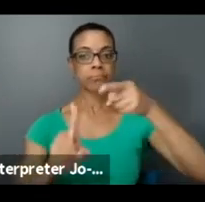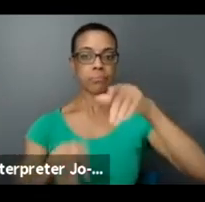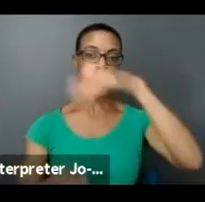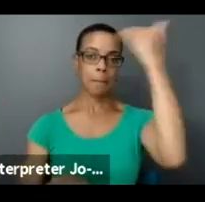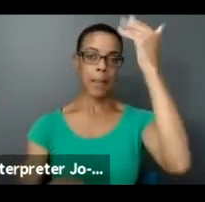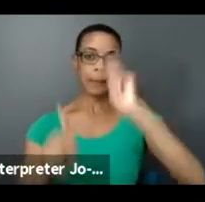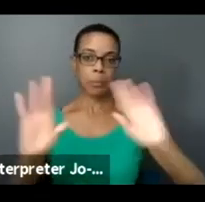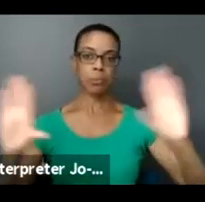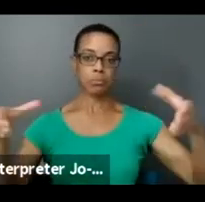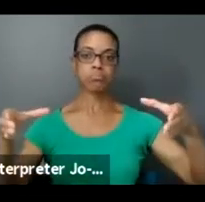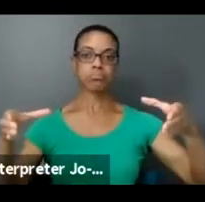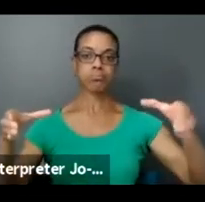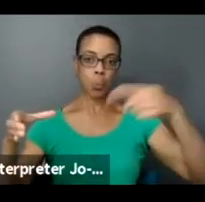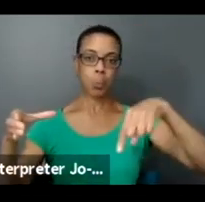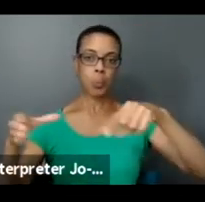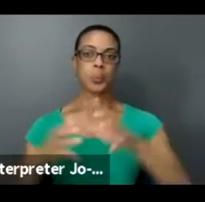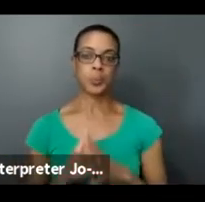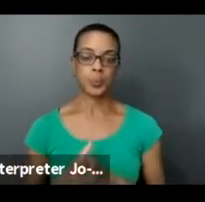folk.